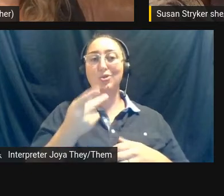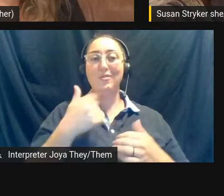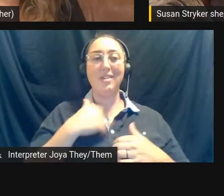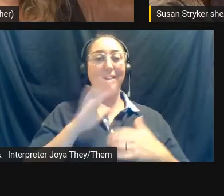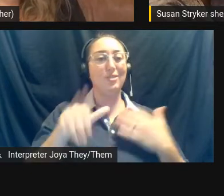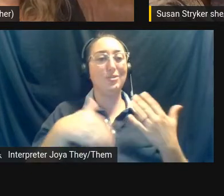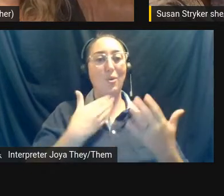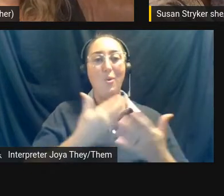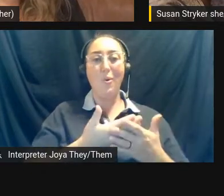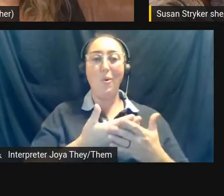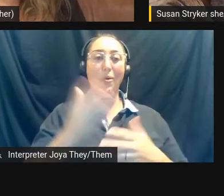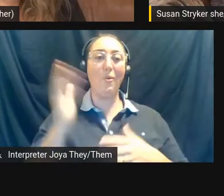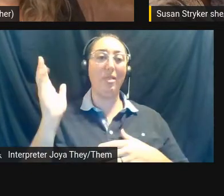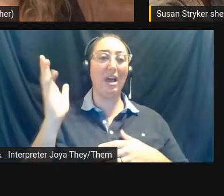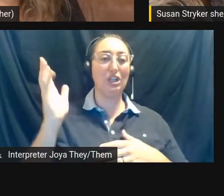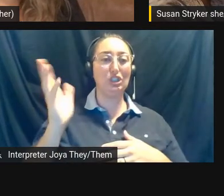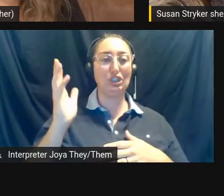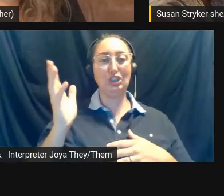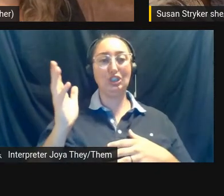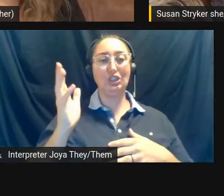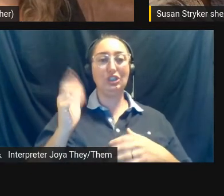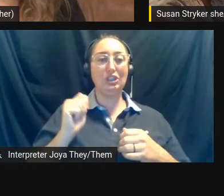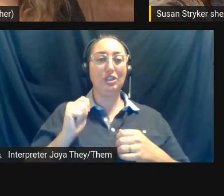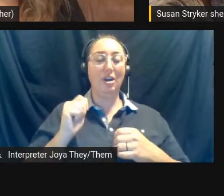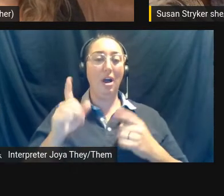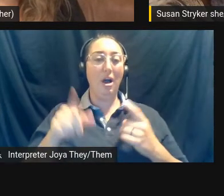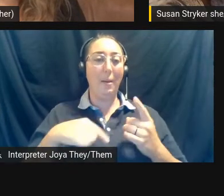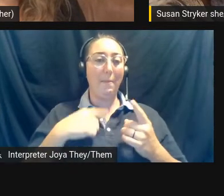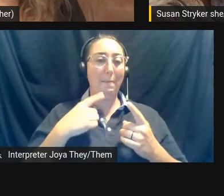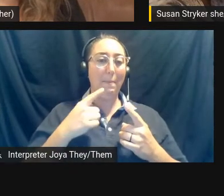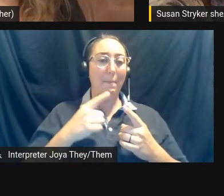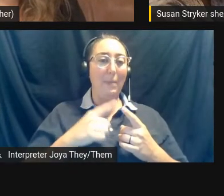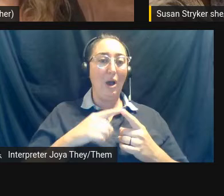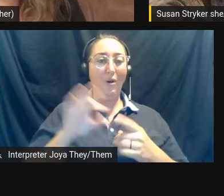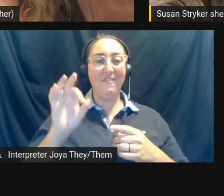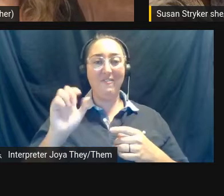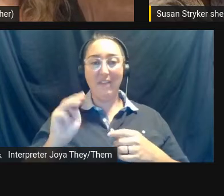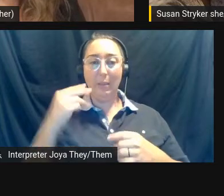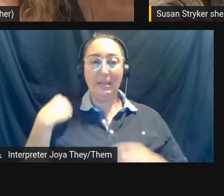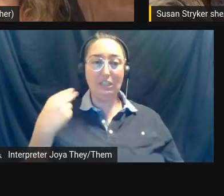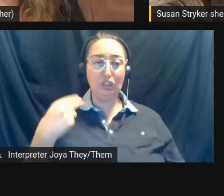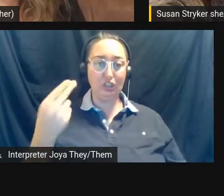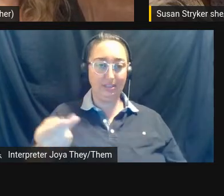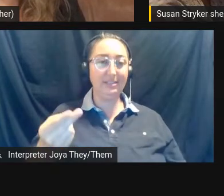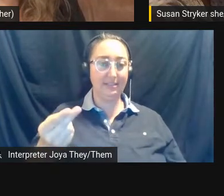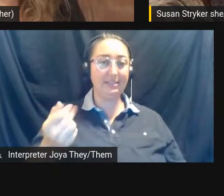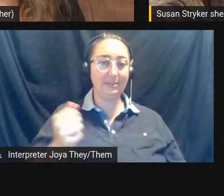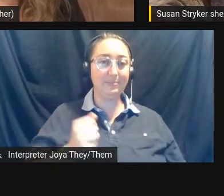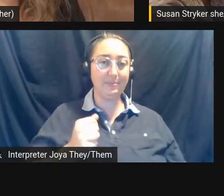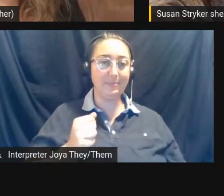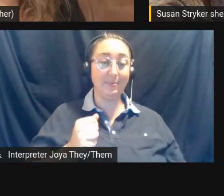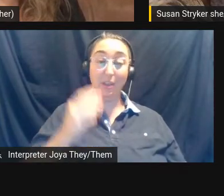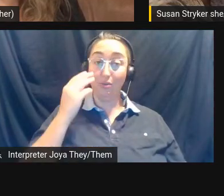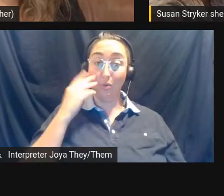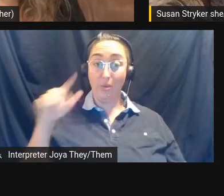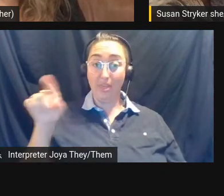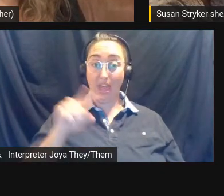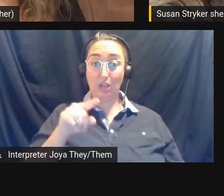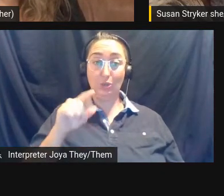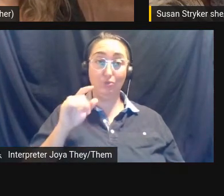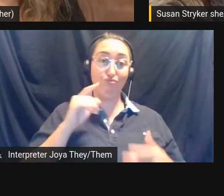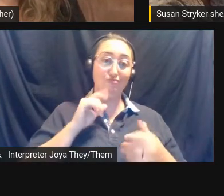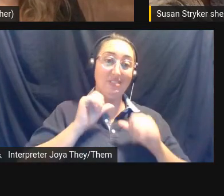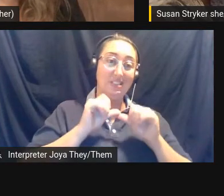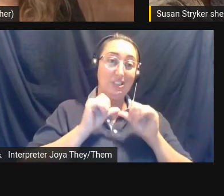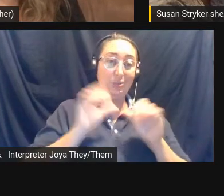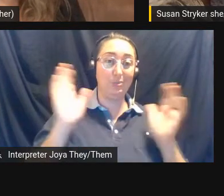lecture on, on film history. And they, you know, they had to kind of keep cutting it down, cutting